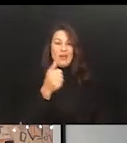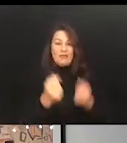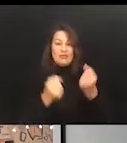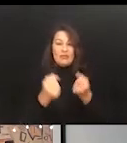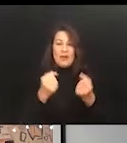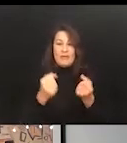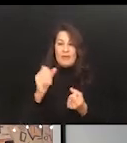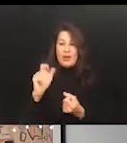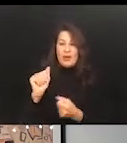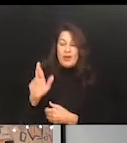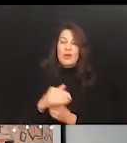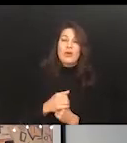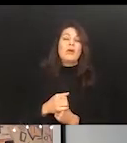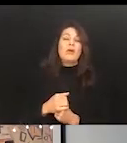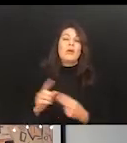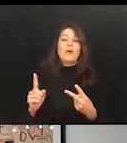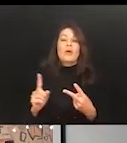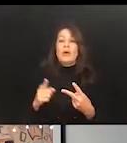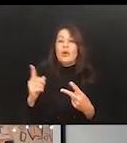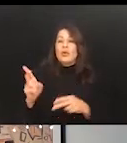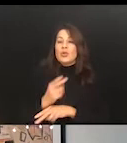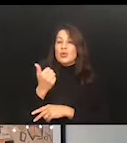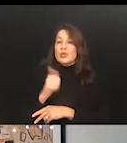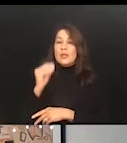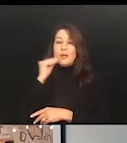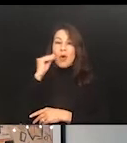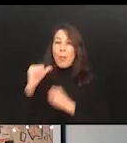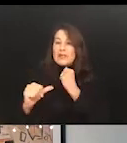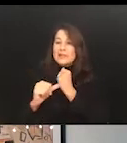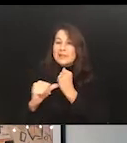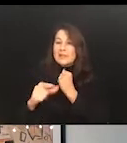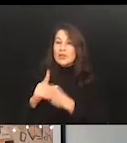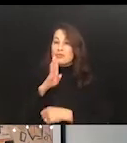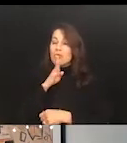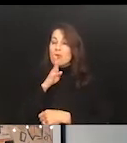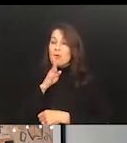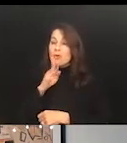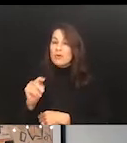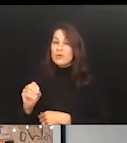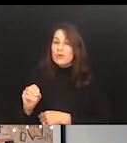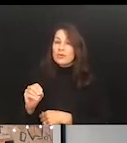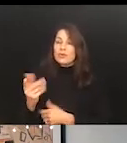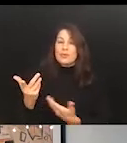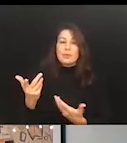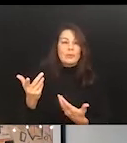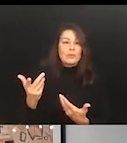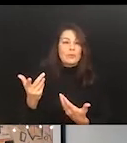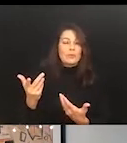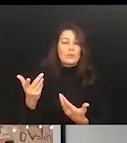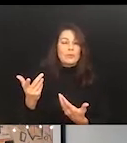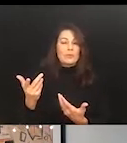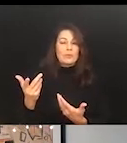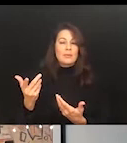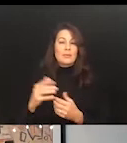If you use any home assistant that you talk to, which I can't even say out loud, because then it'll